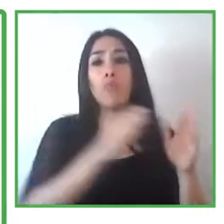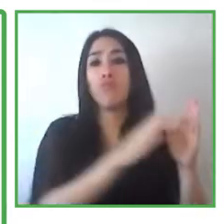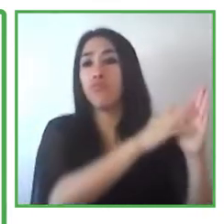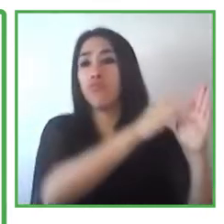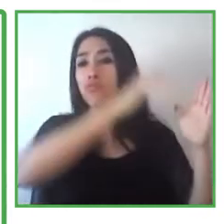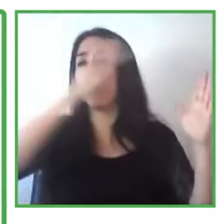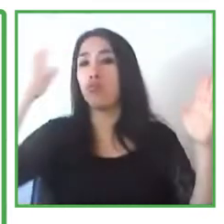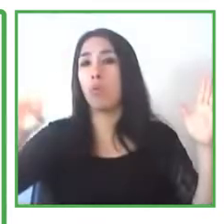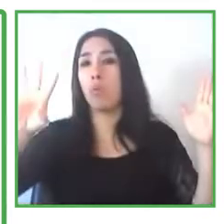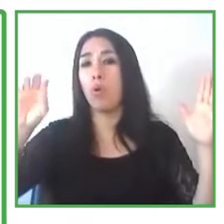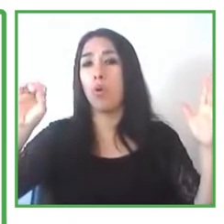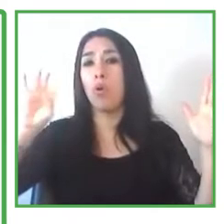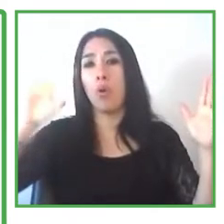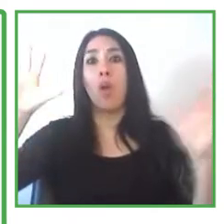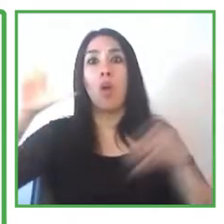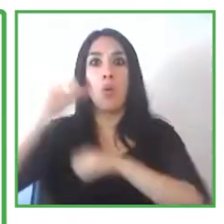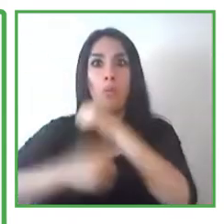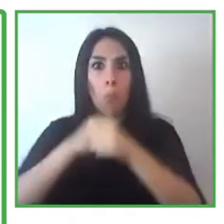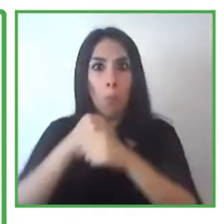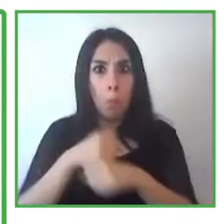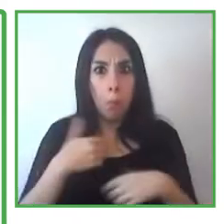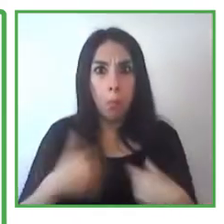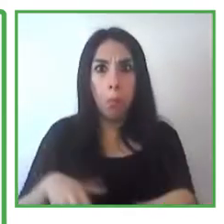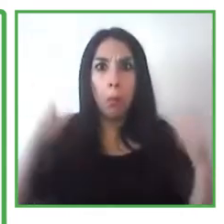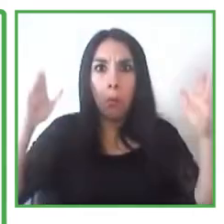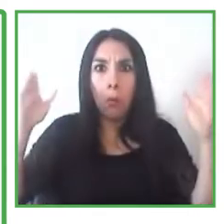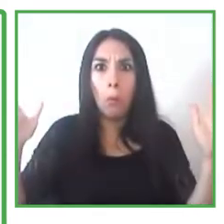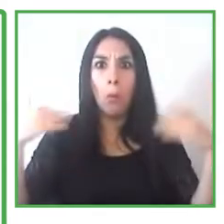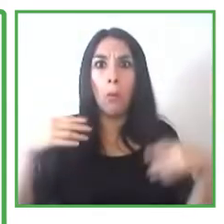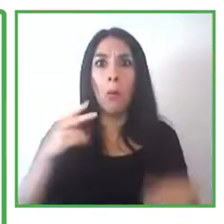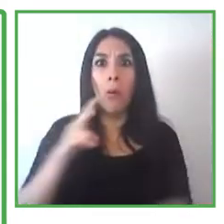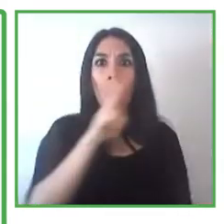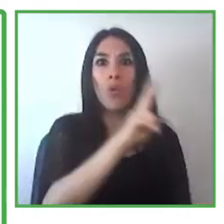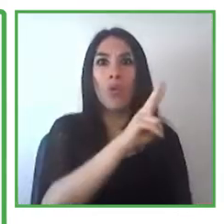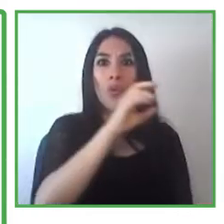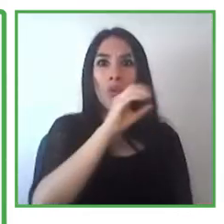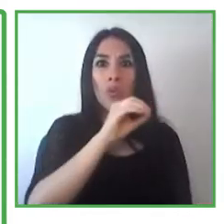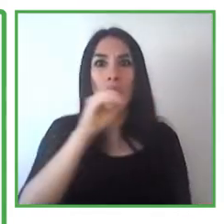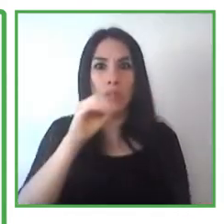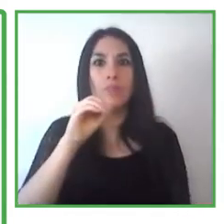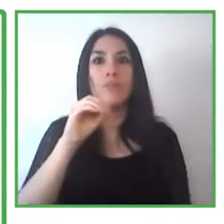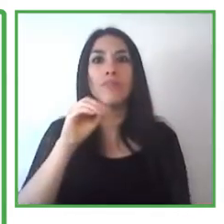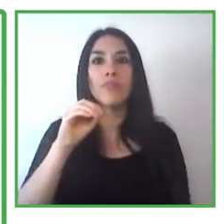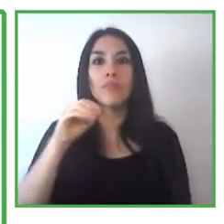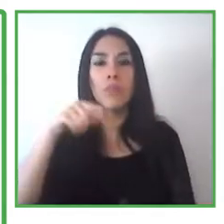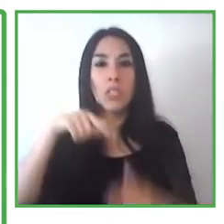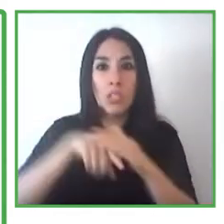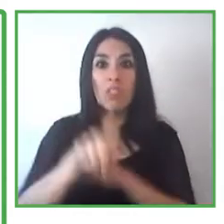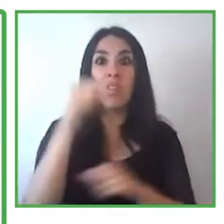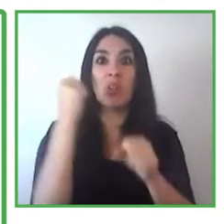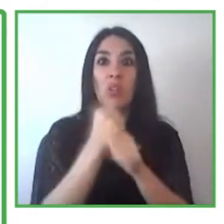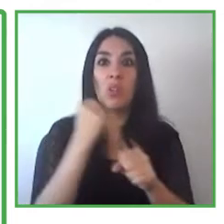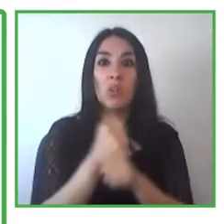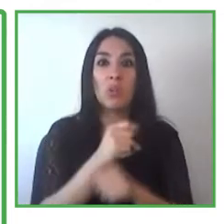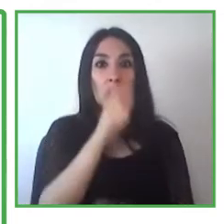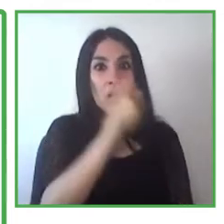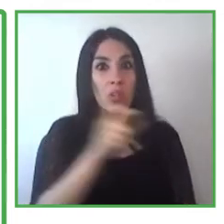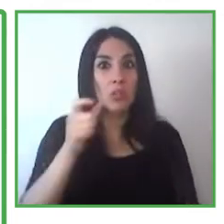to 40-year-old people and this total were over 270 people. These